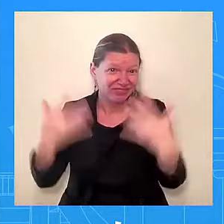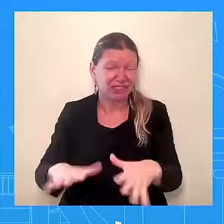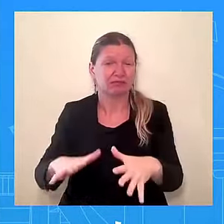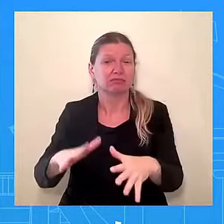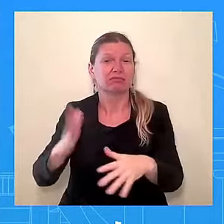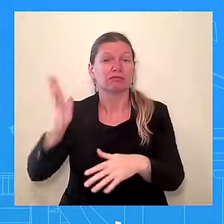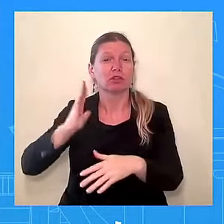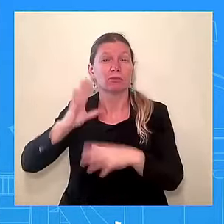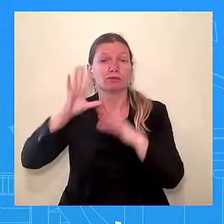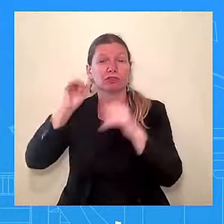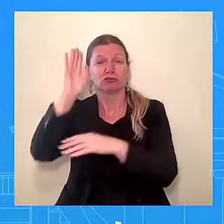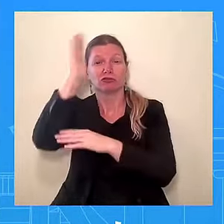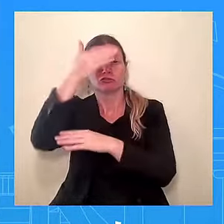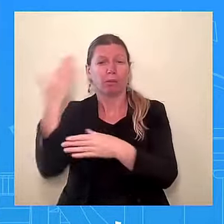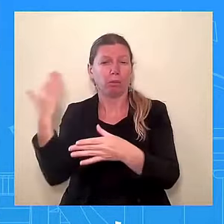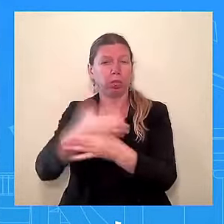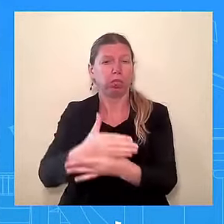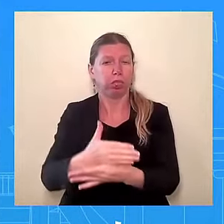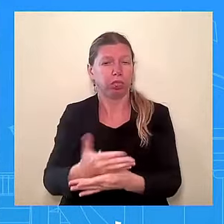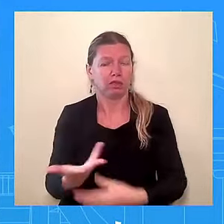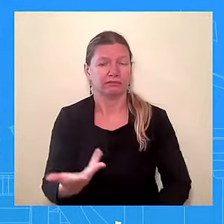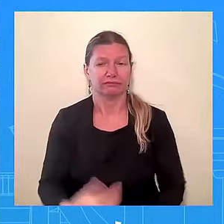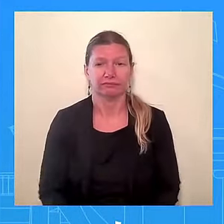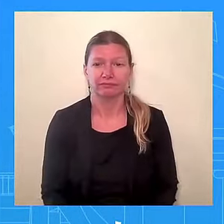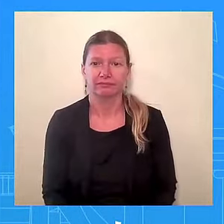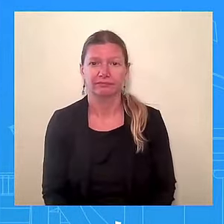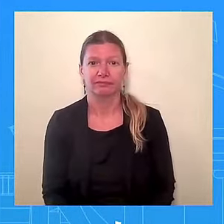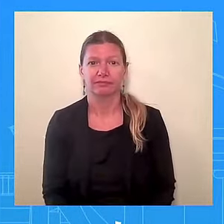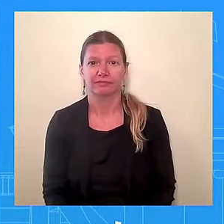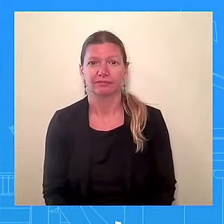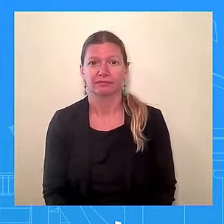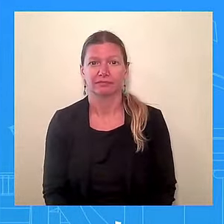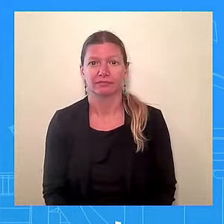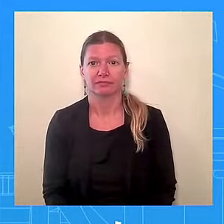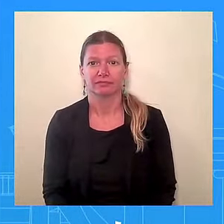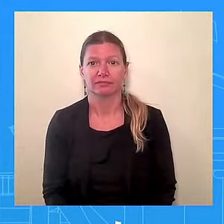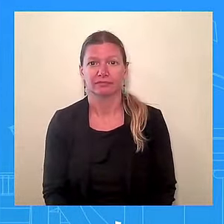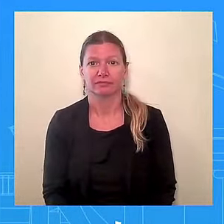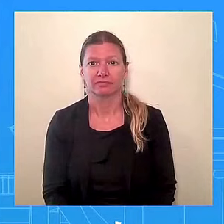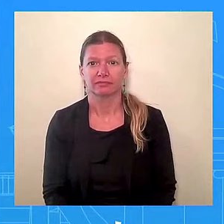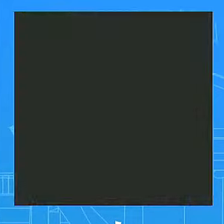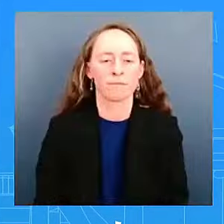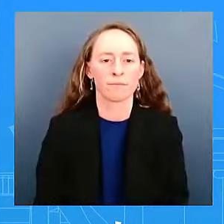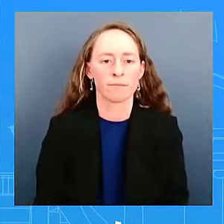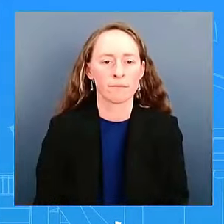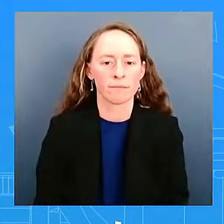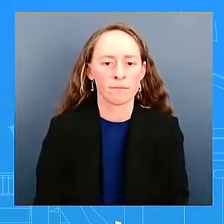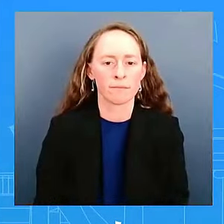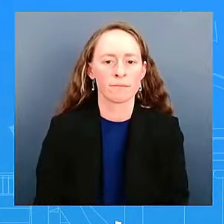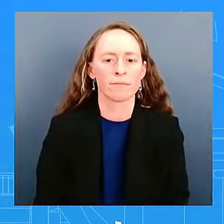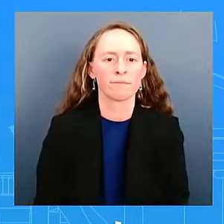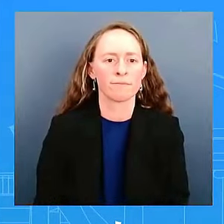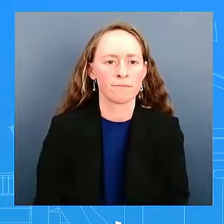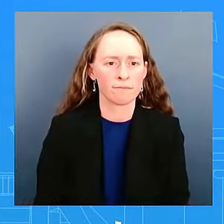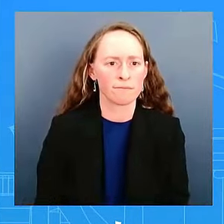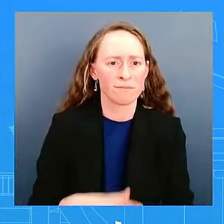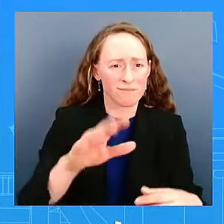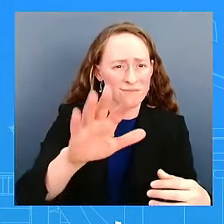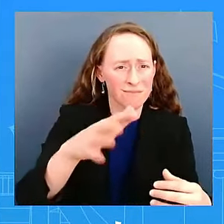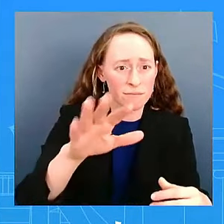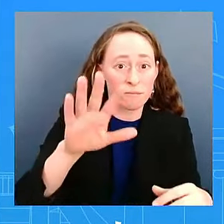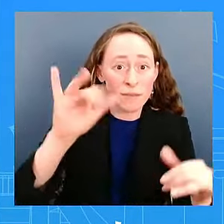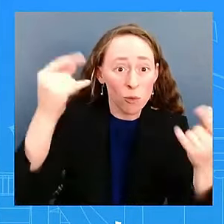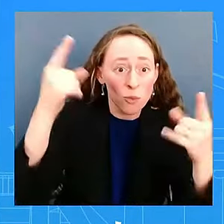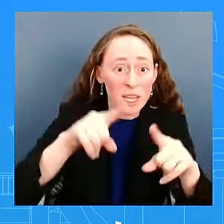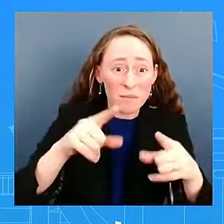Will that deal still be on the table after the election? It's on the table right now. We want to make that deal move forward. We do.